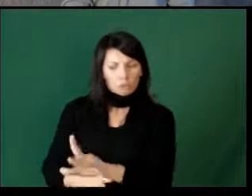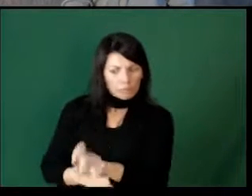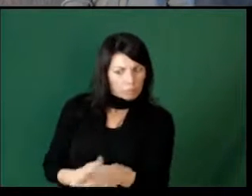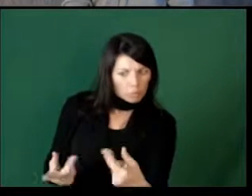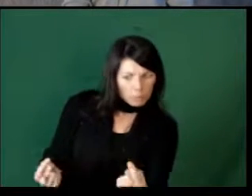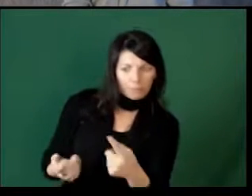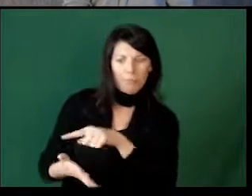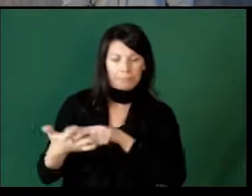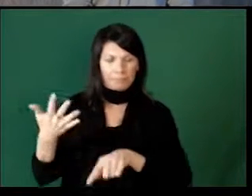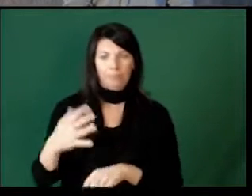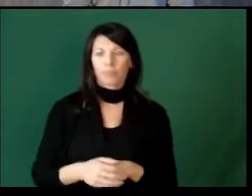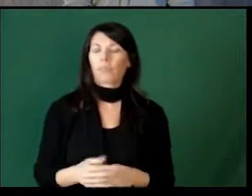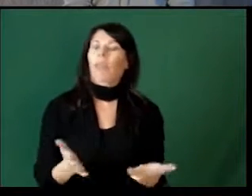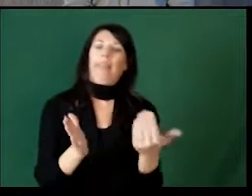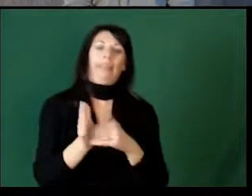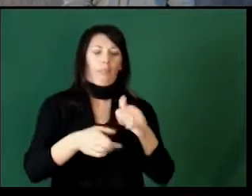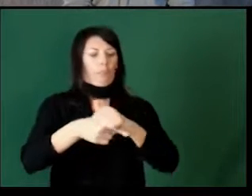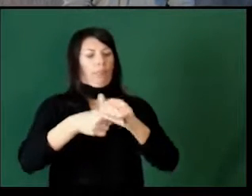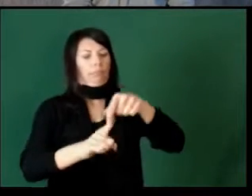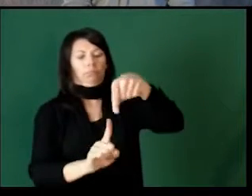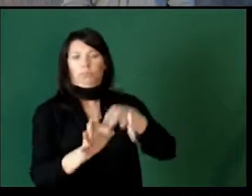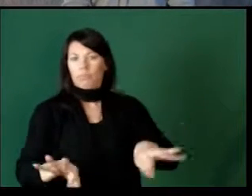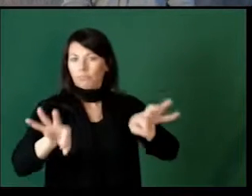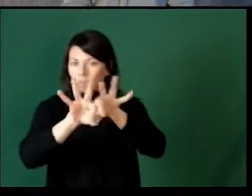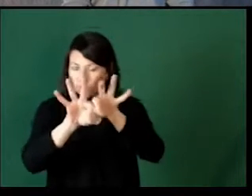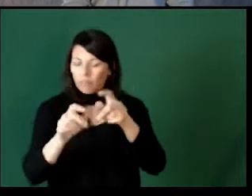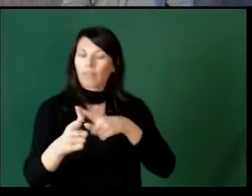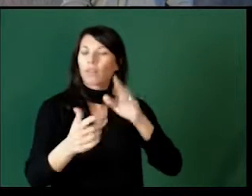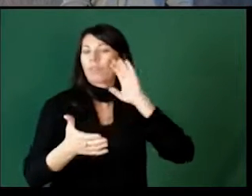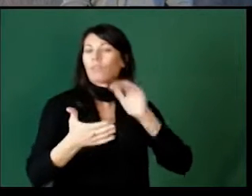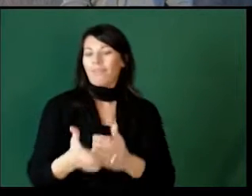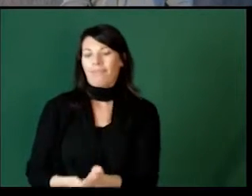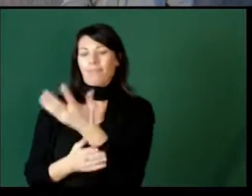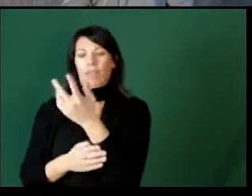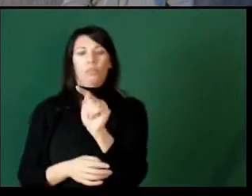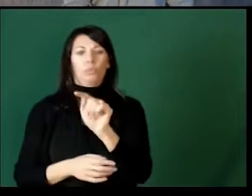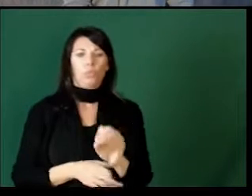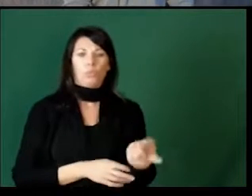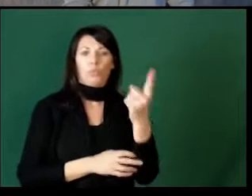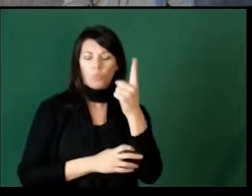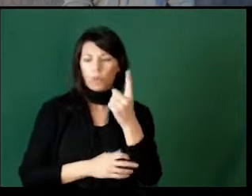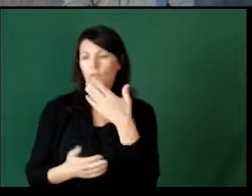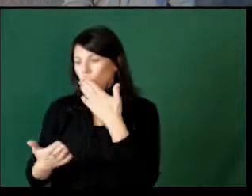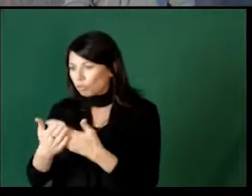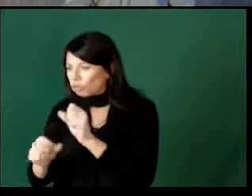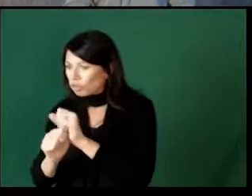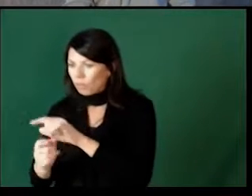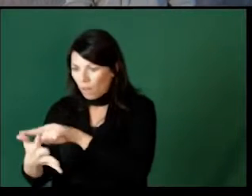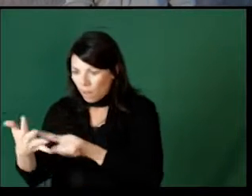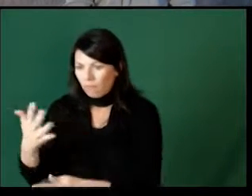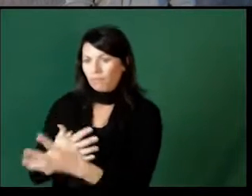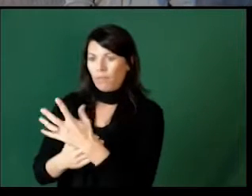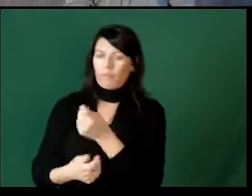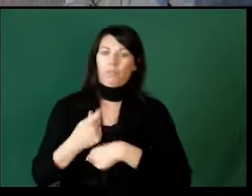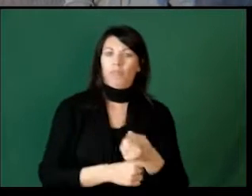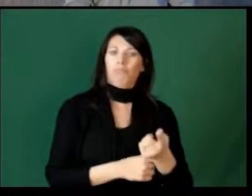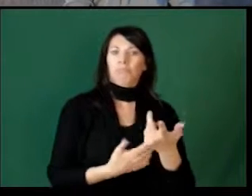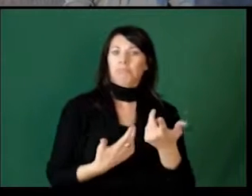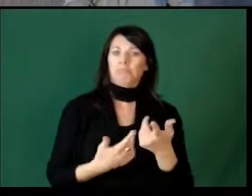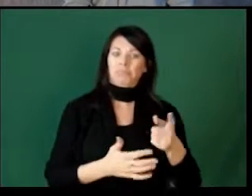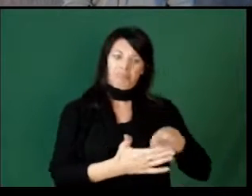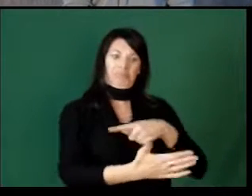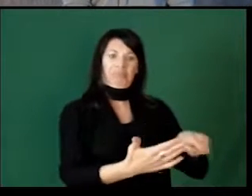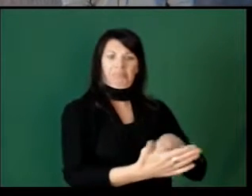they need to do. Practicing again, acknowledging that 5 to 1 as much as you can and reviewing as needed.